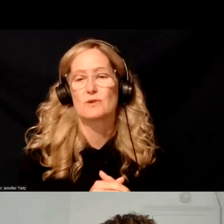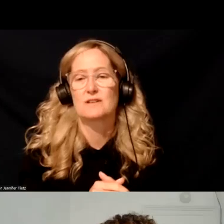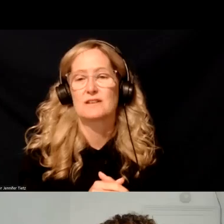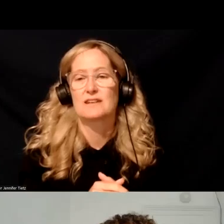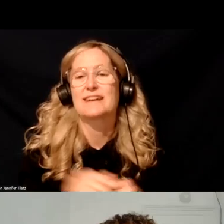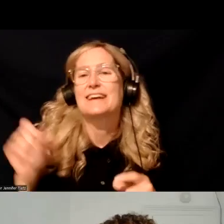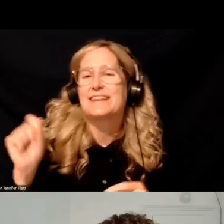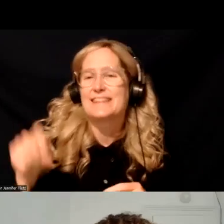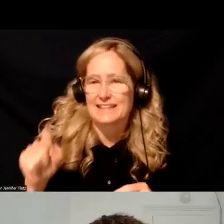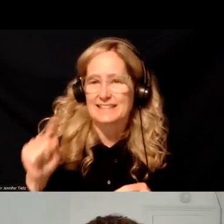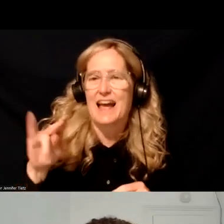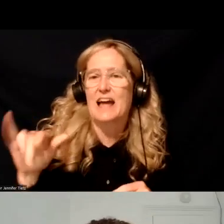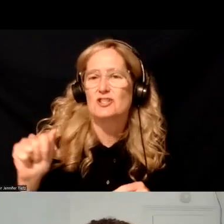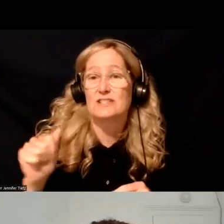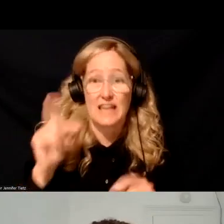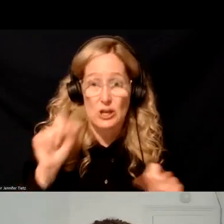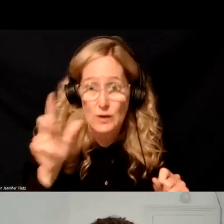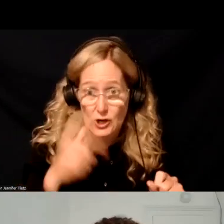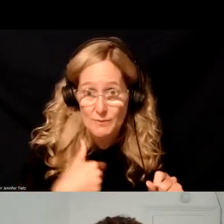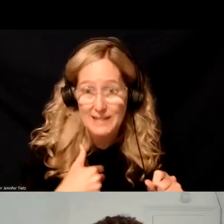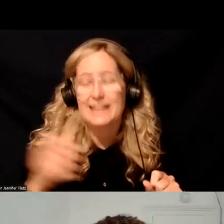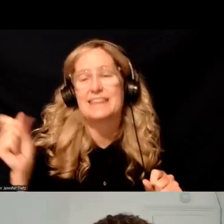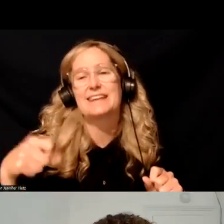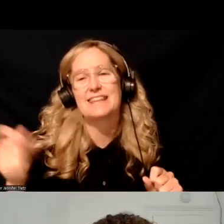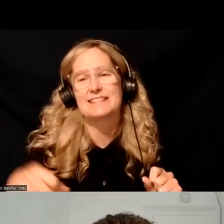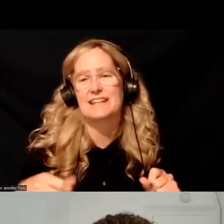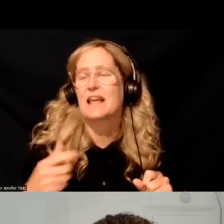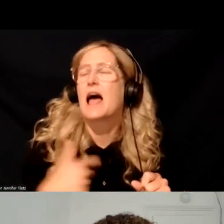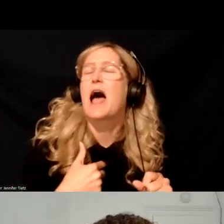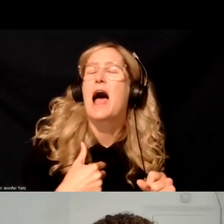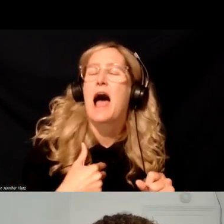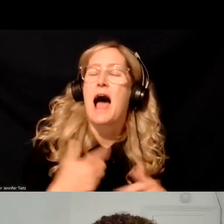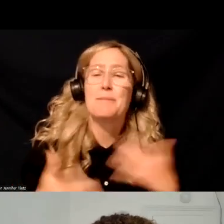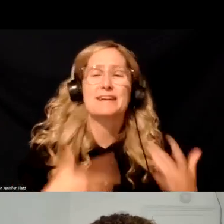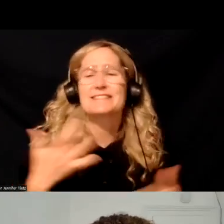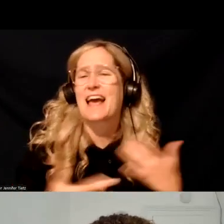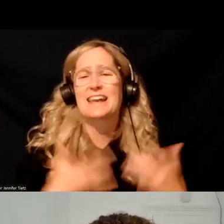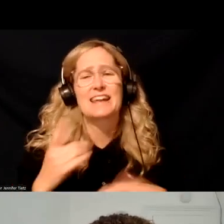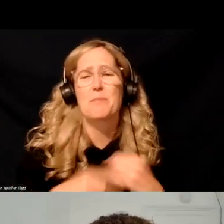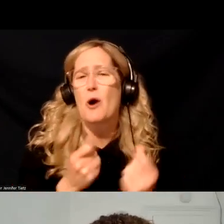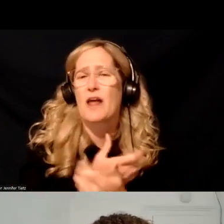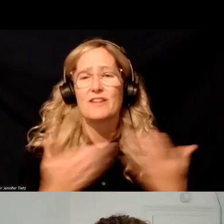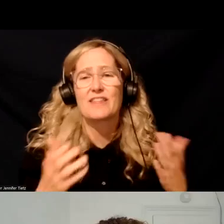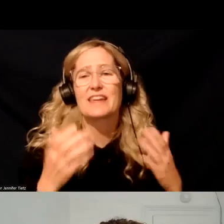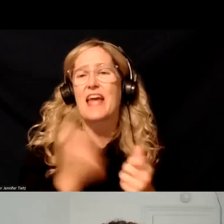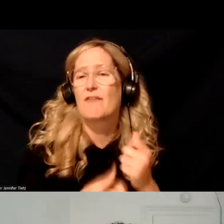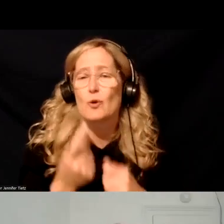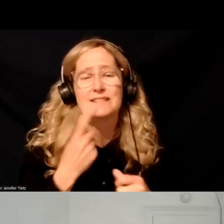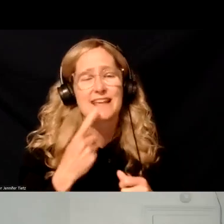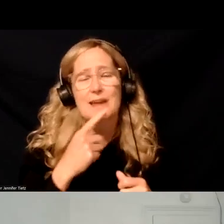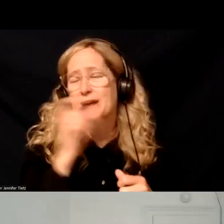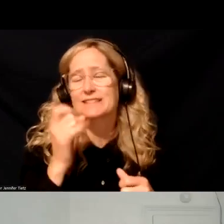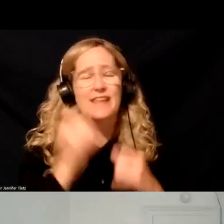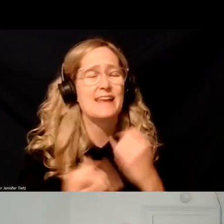Well, yeah. So can you guys hear me? Yes. Yes. Yes. So I'm just super excited about, you know, everything that everybody's saying, because at the